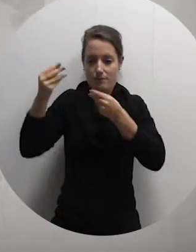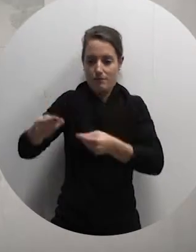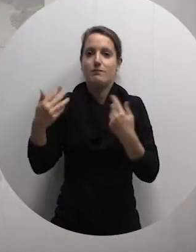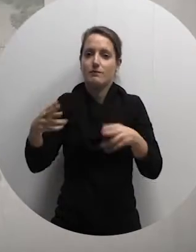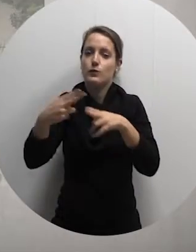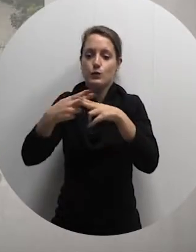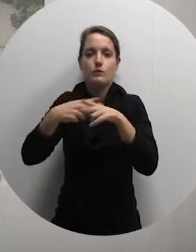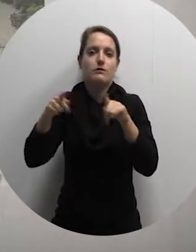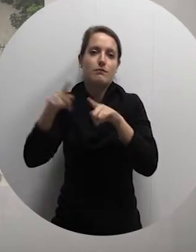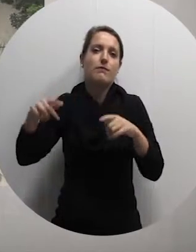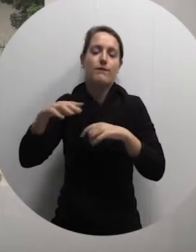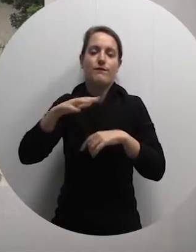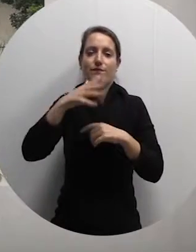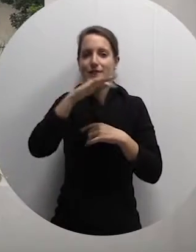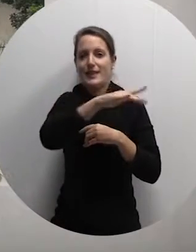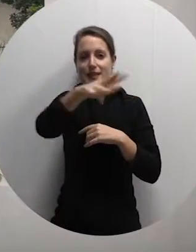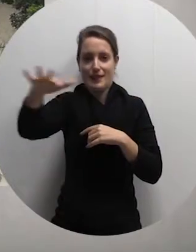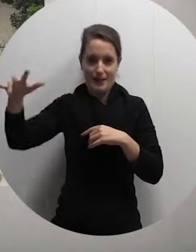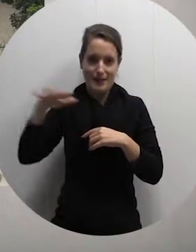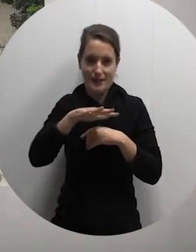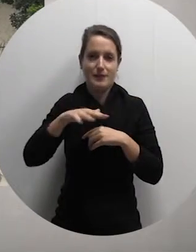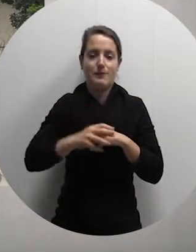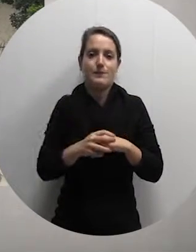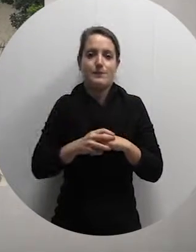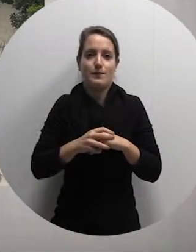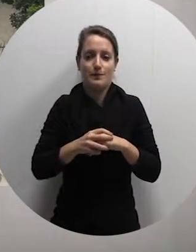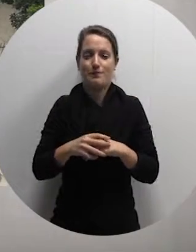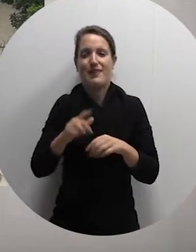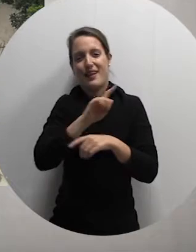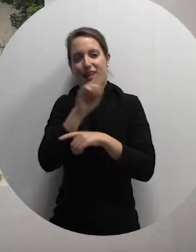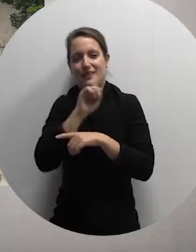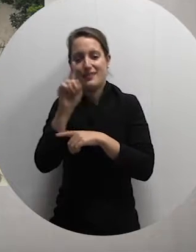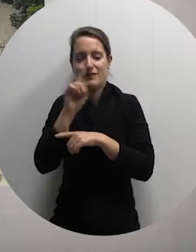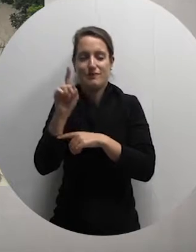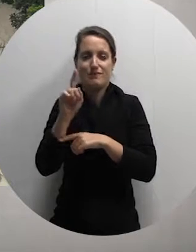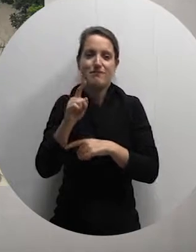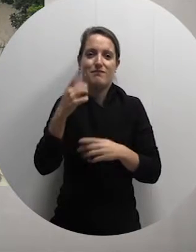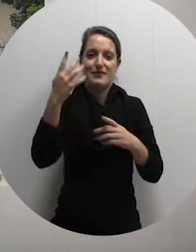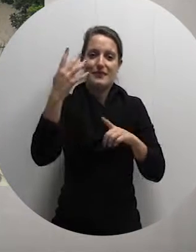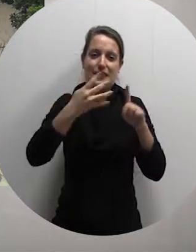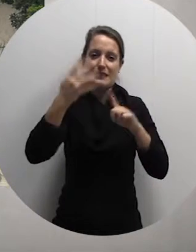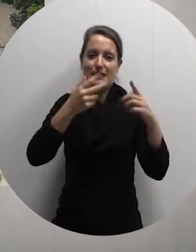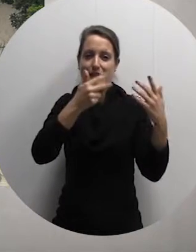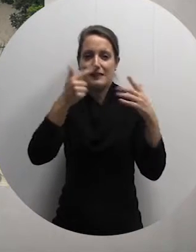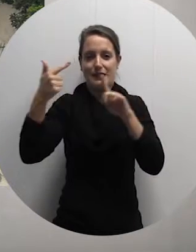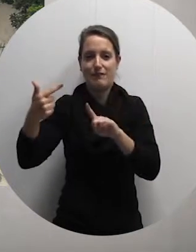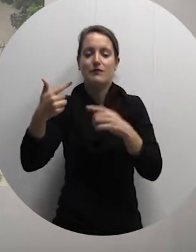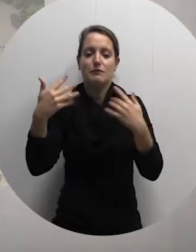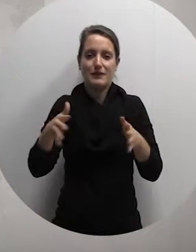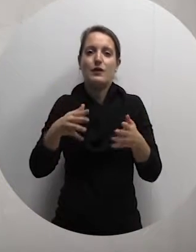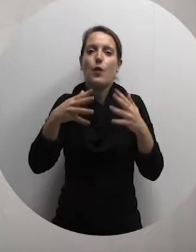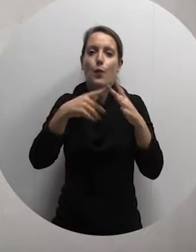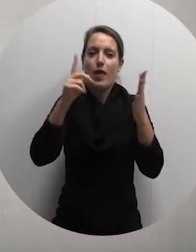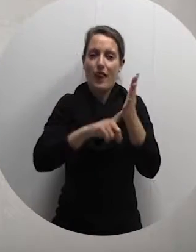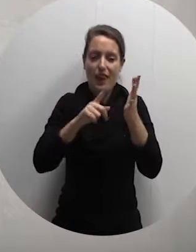the usufruct, during his lifetime, of Villa Preziosi and the surrounding fields. Later, in a